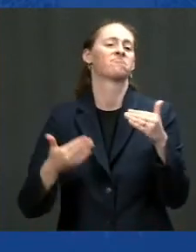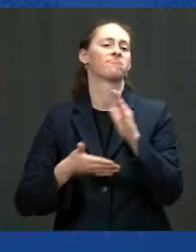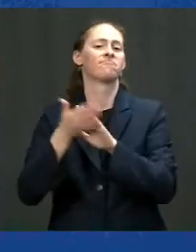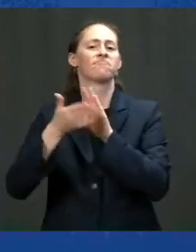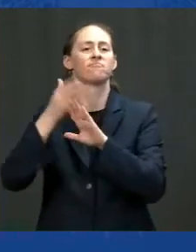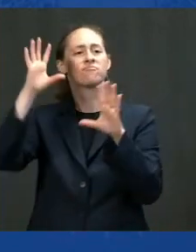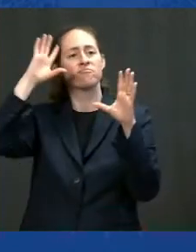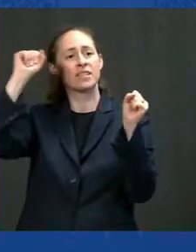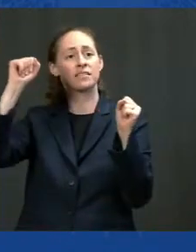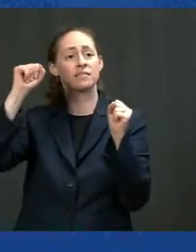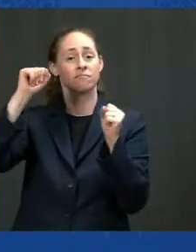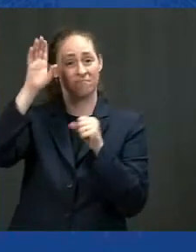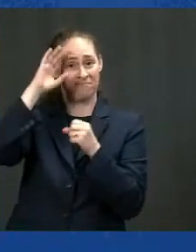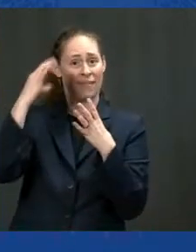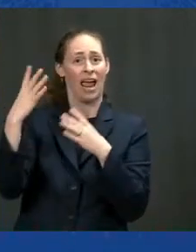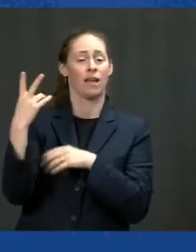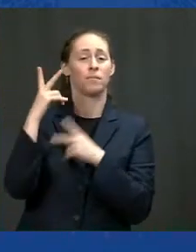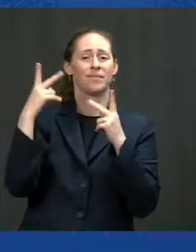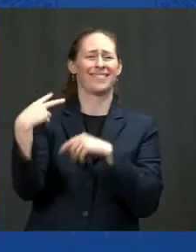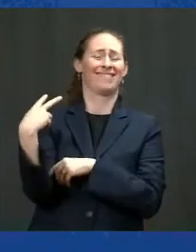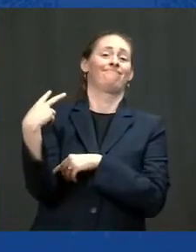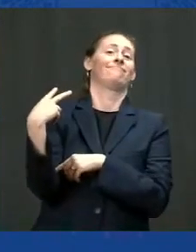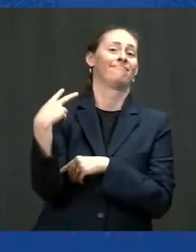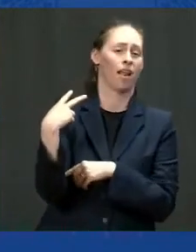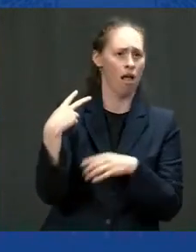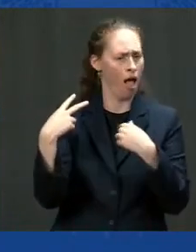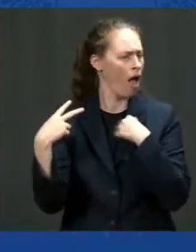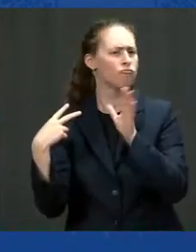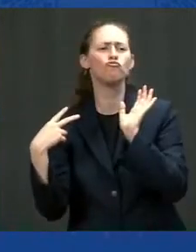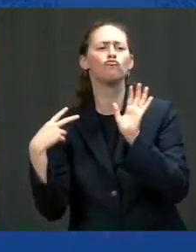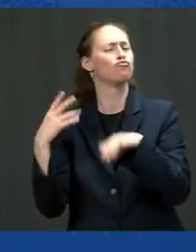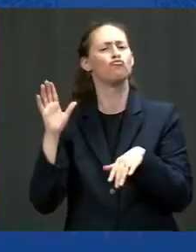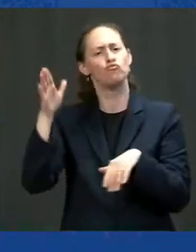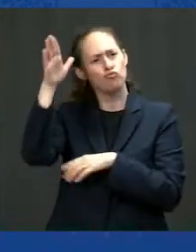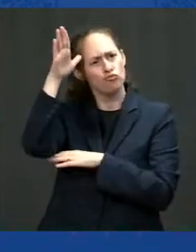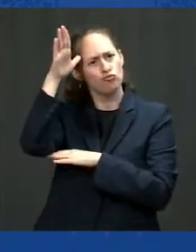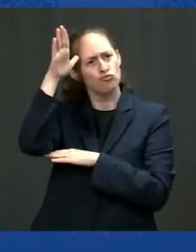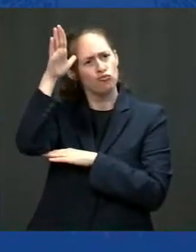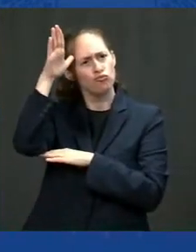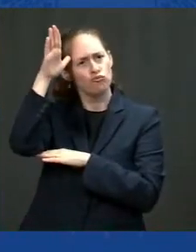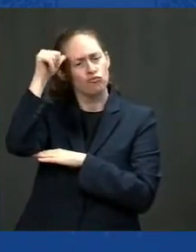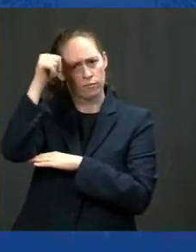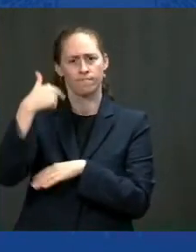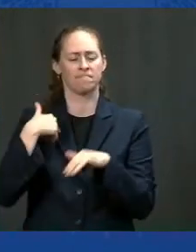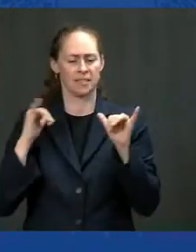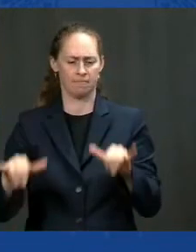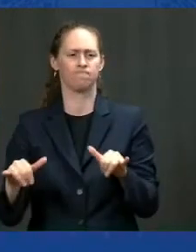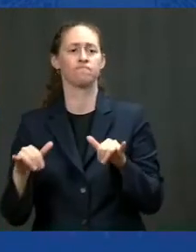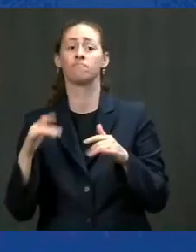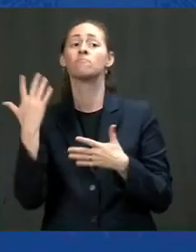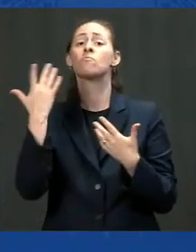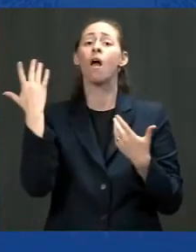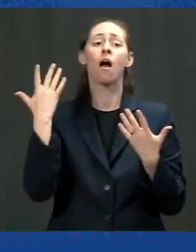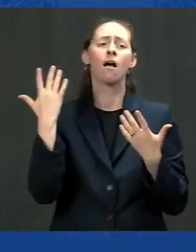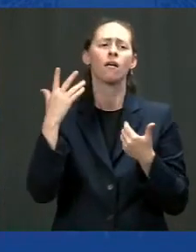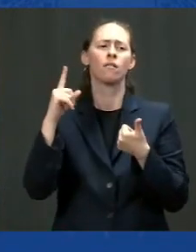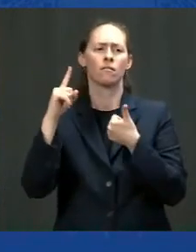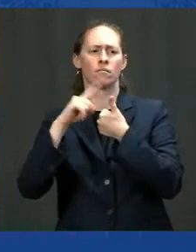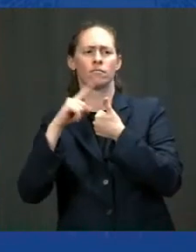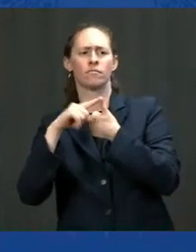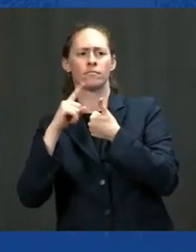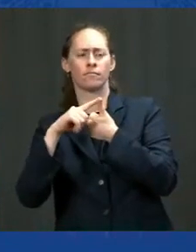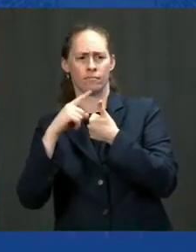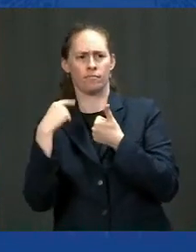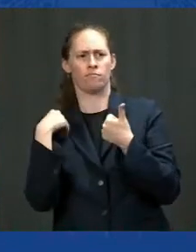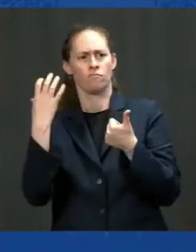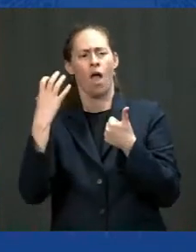i said i was running for three reasons one to restore the soul of this country a sense of decency and honor but